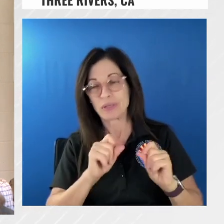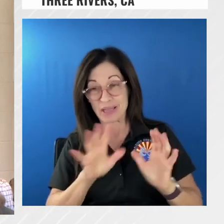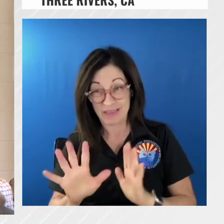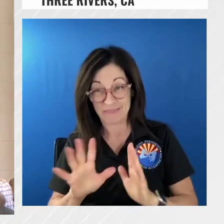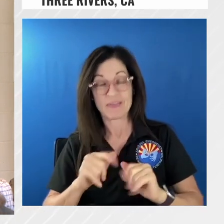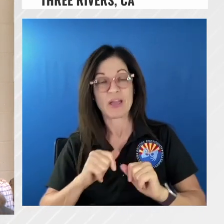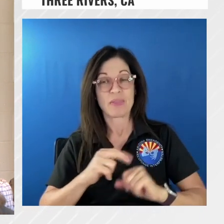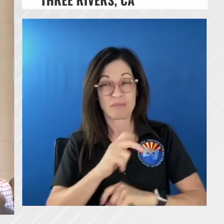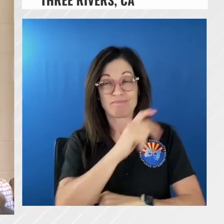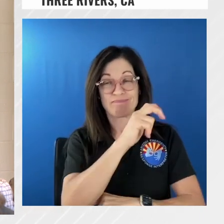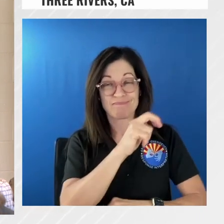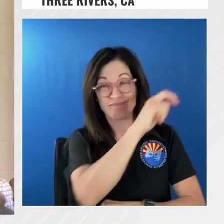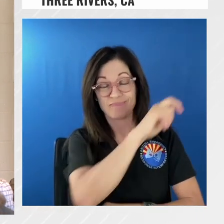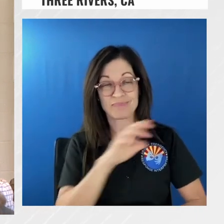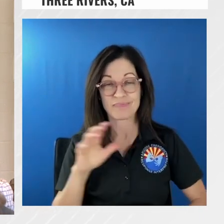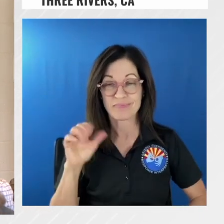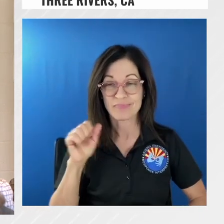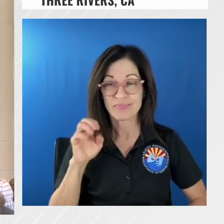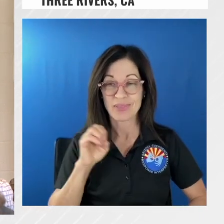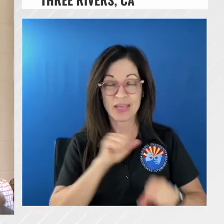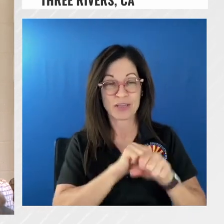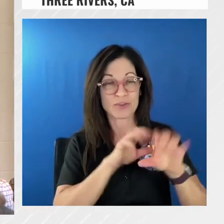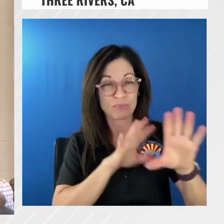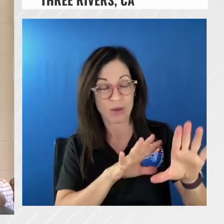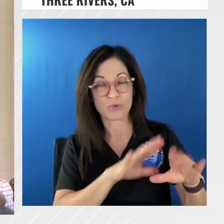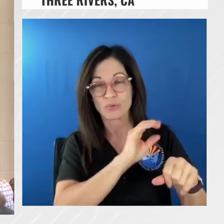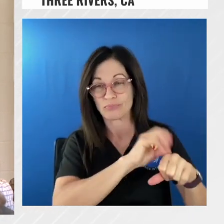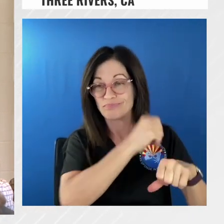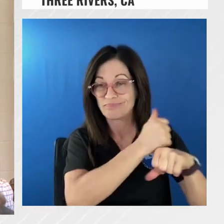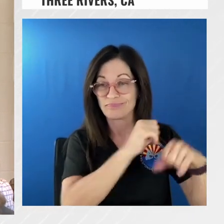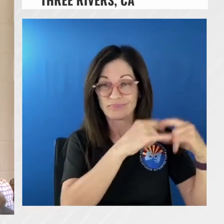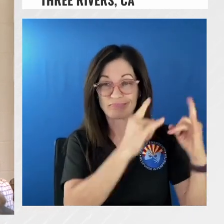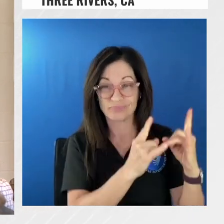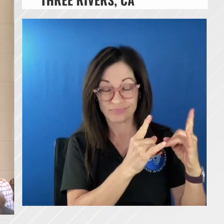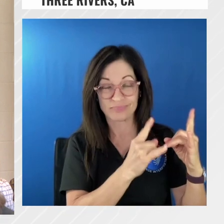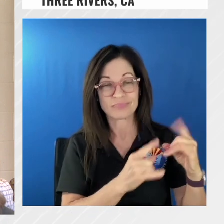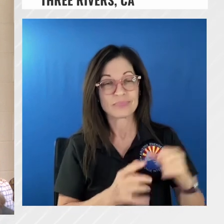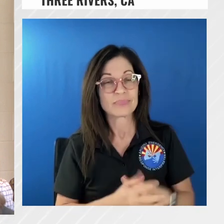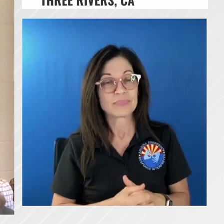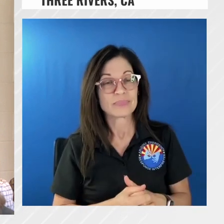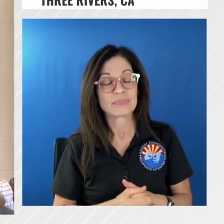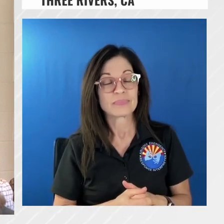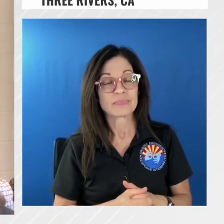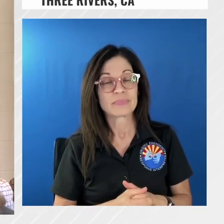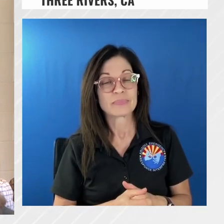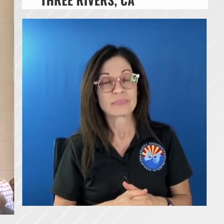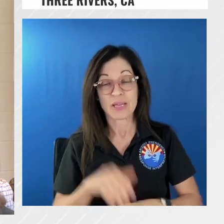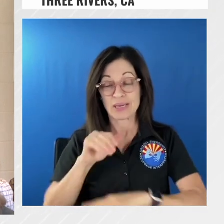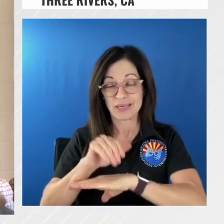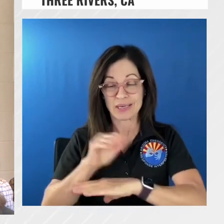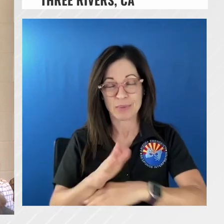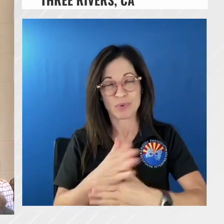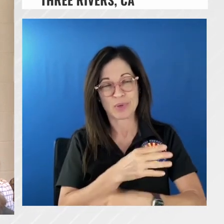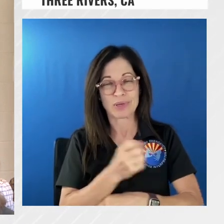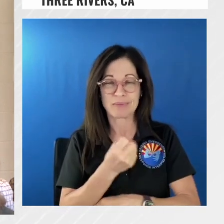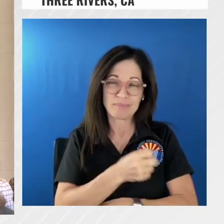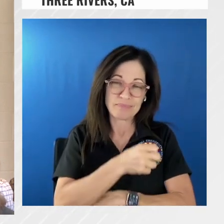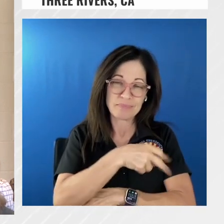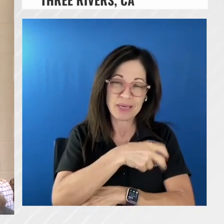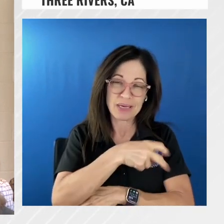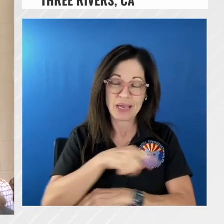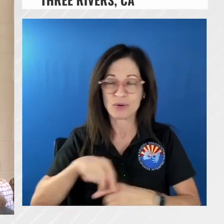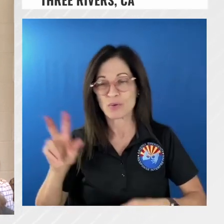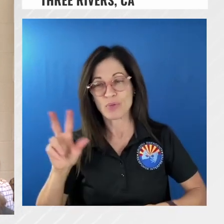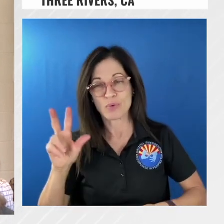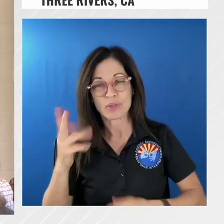case mountain to really shorten the time it took to get in there and at night between midnight and three in the morning crews reported the crew the